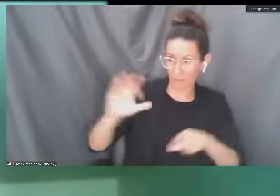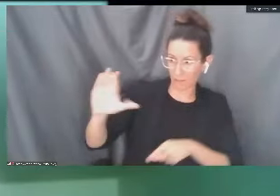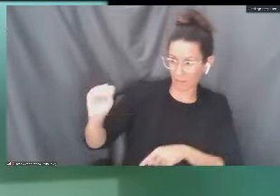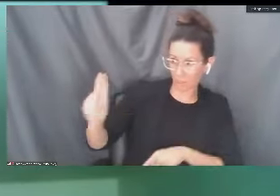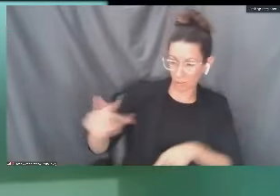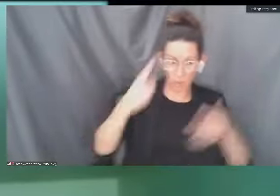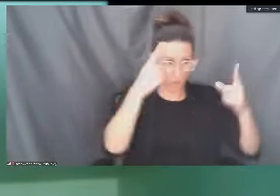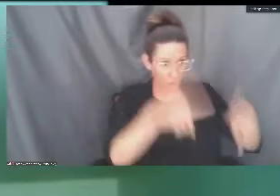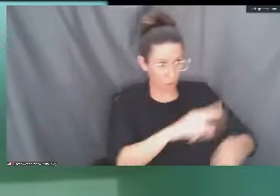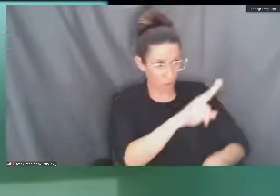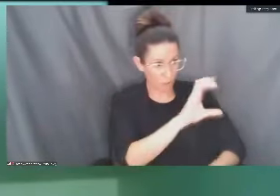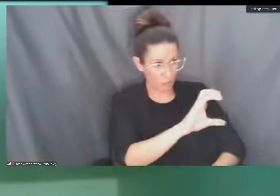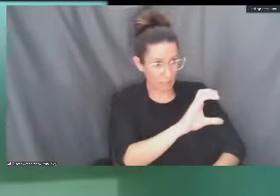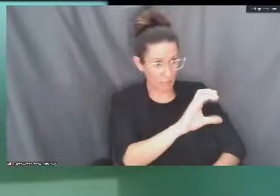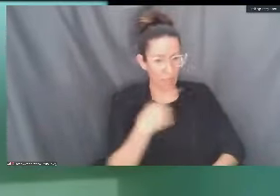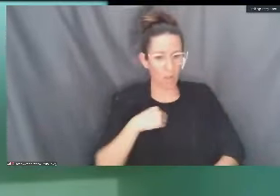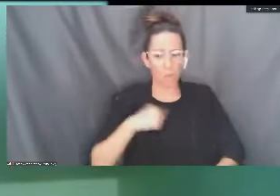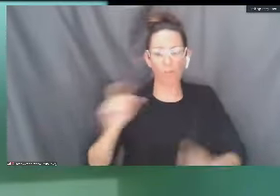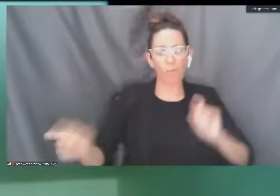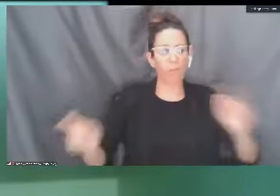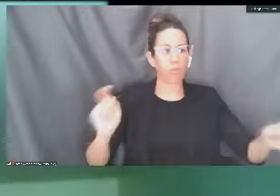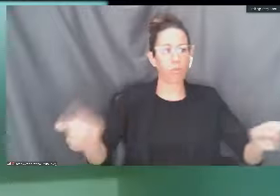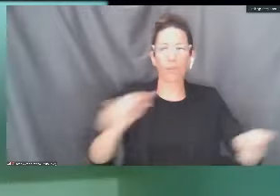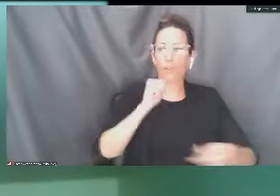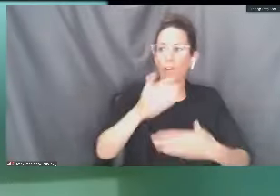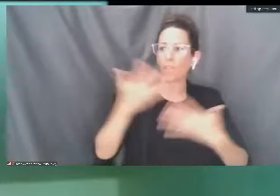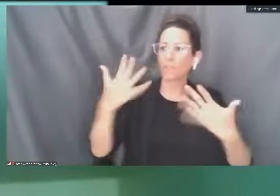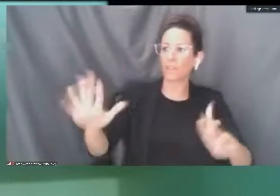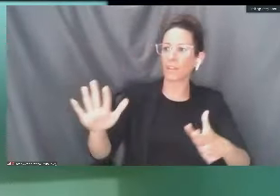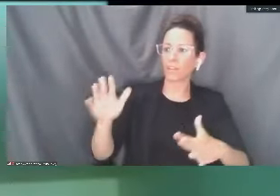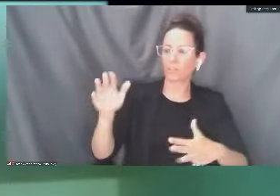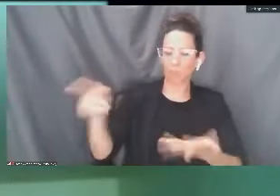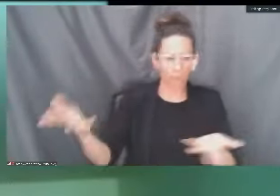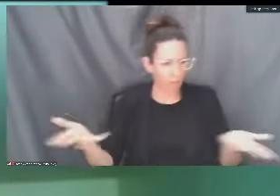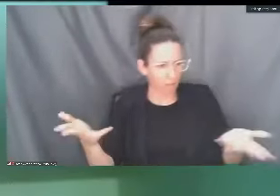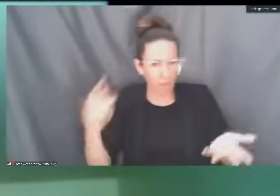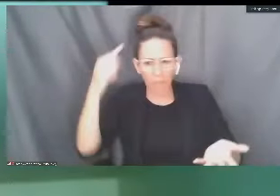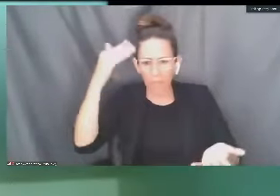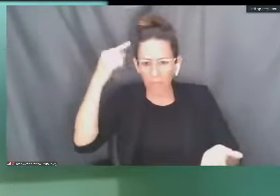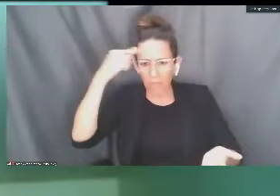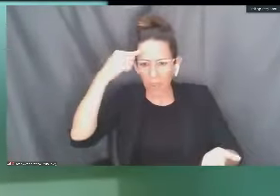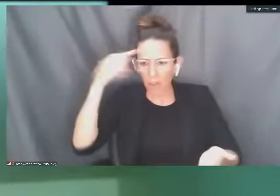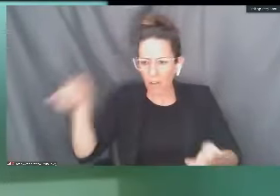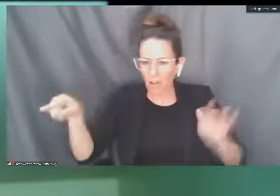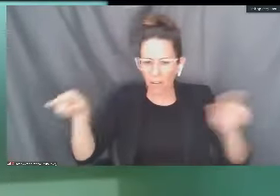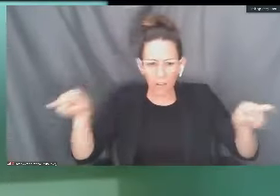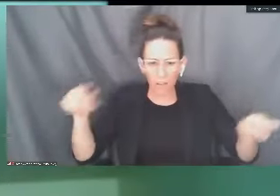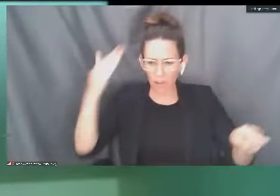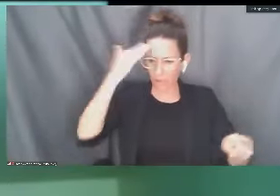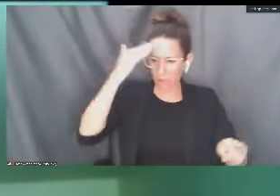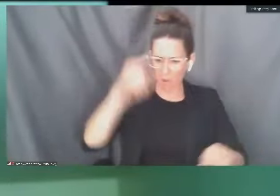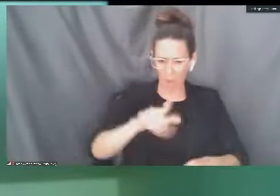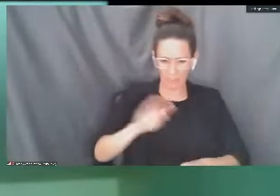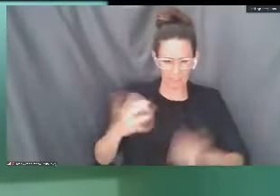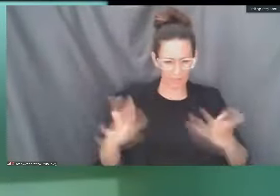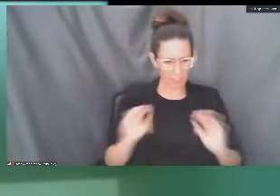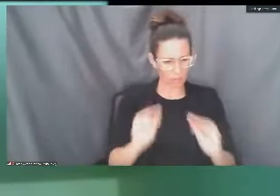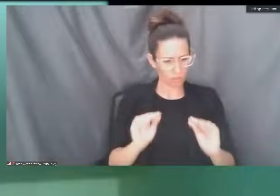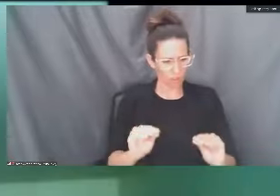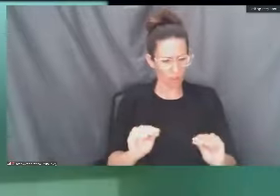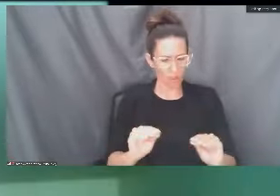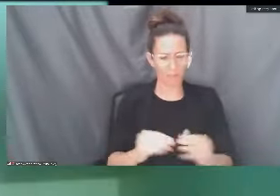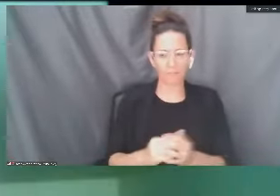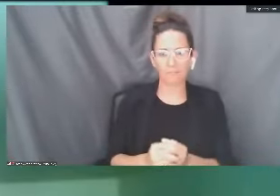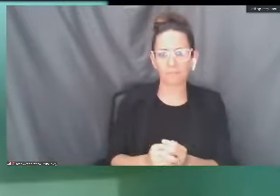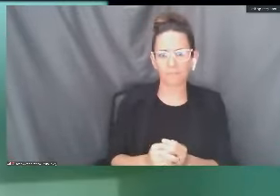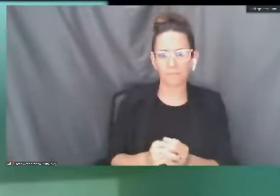we allowed if we gave grades out before students completed. So I appreciate that question. It's one that I've gotten a number of times